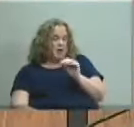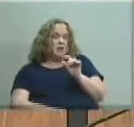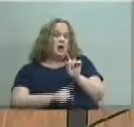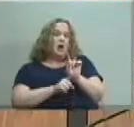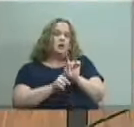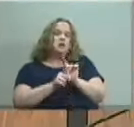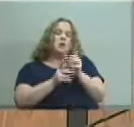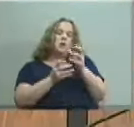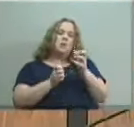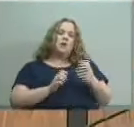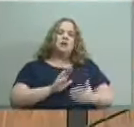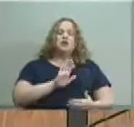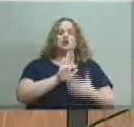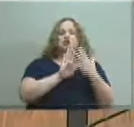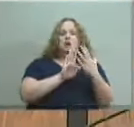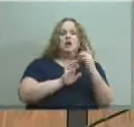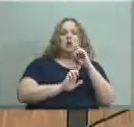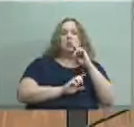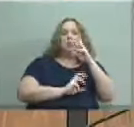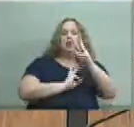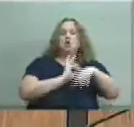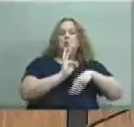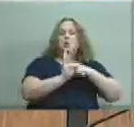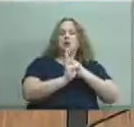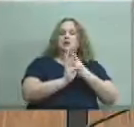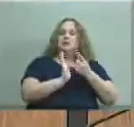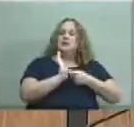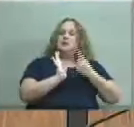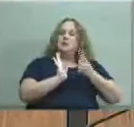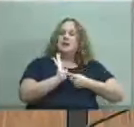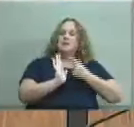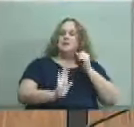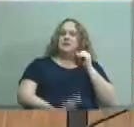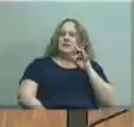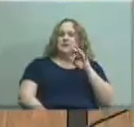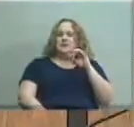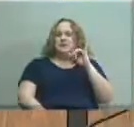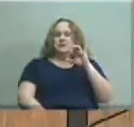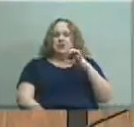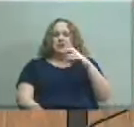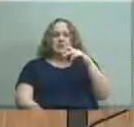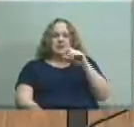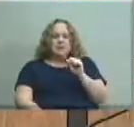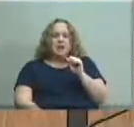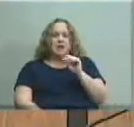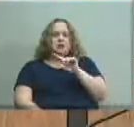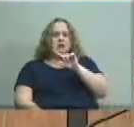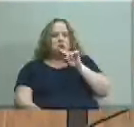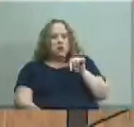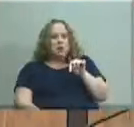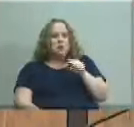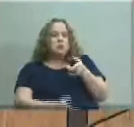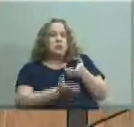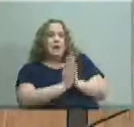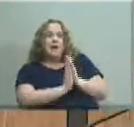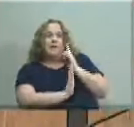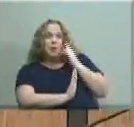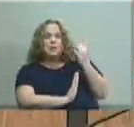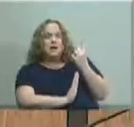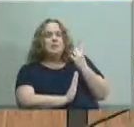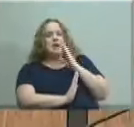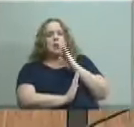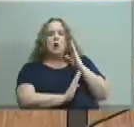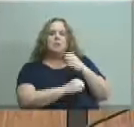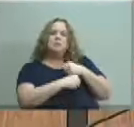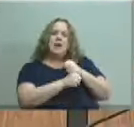want to address the reality that sometimes if jcps goes in and asks for something it will create kind of a bow wave and get the